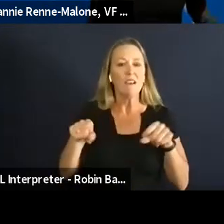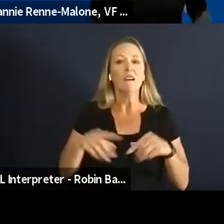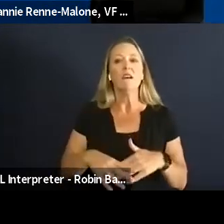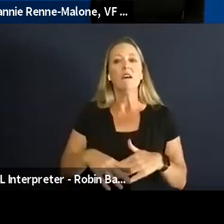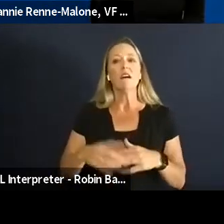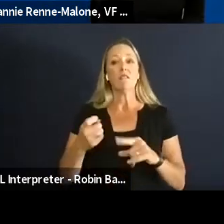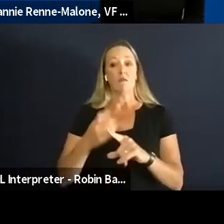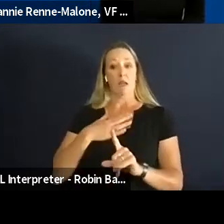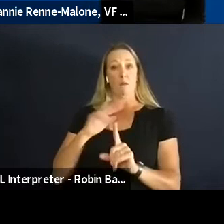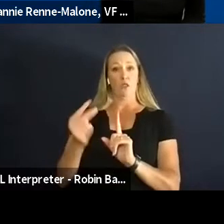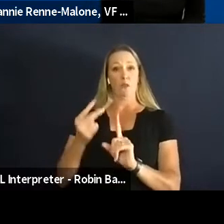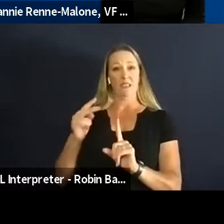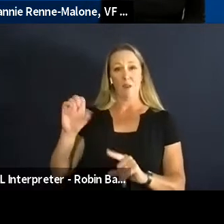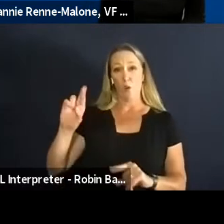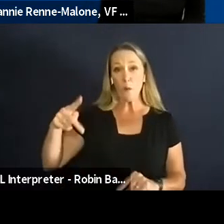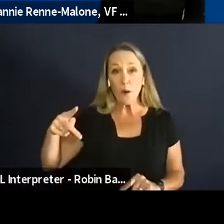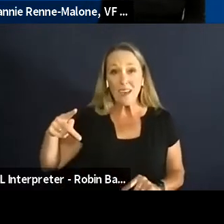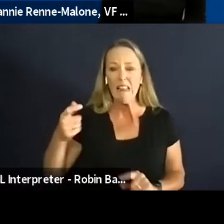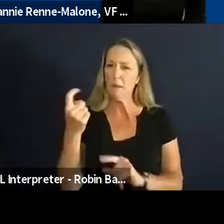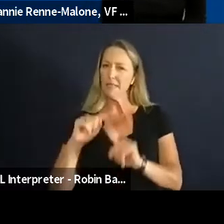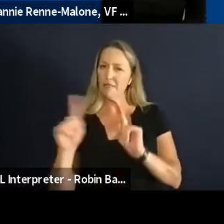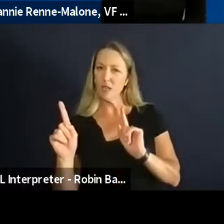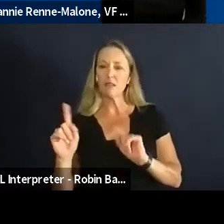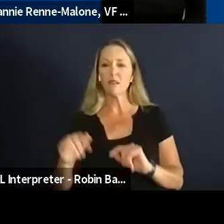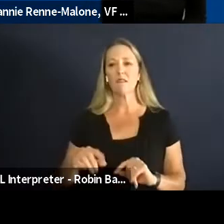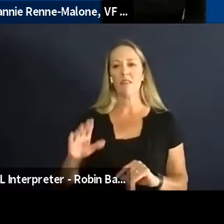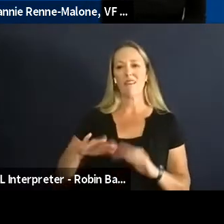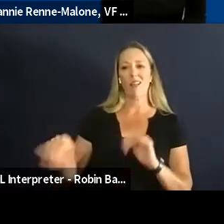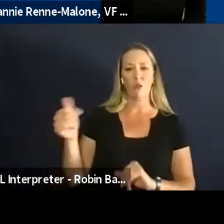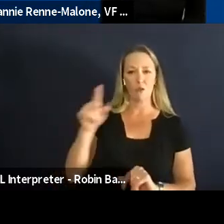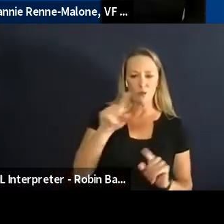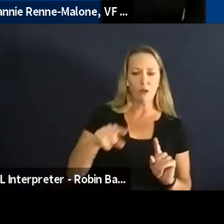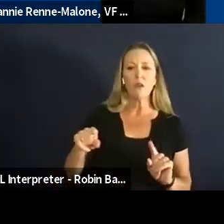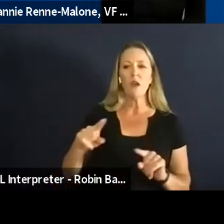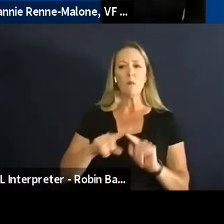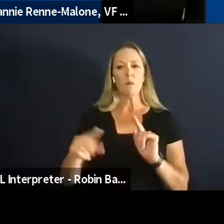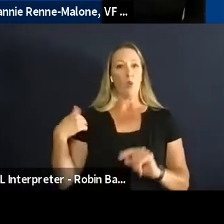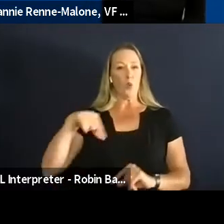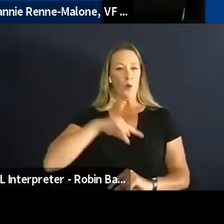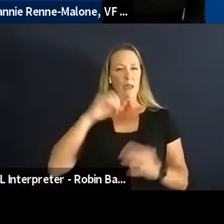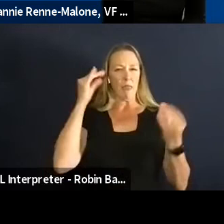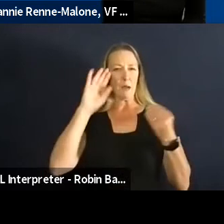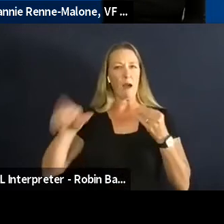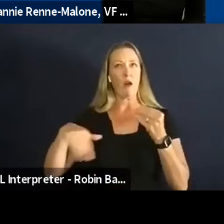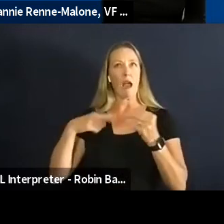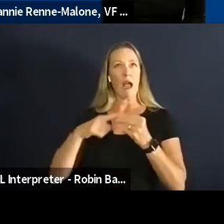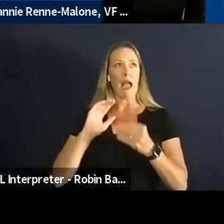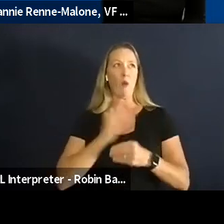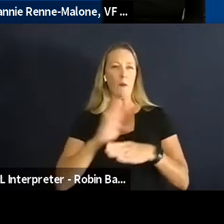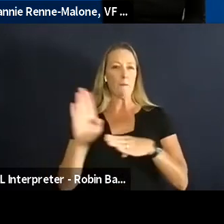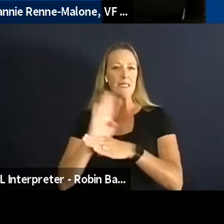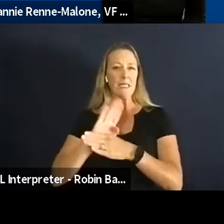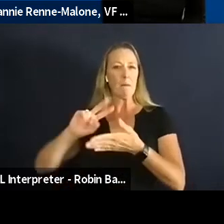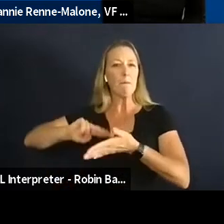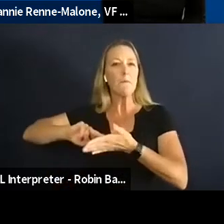corporate perspective which is a little bit different than others on the call today you we really think about our business purpose and tied to our